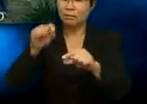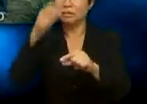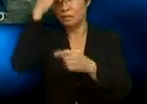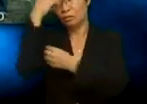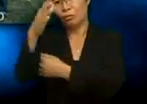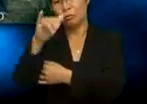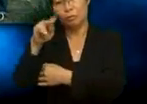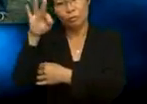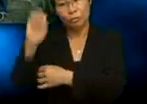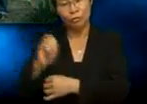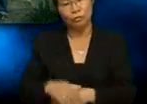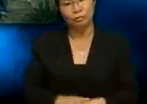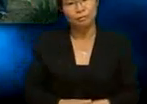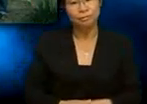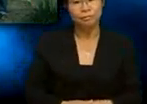.info..info. That's it.